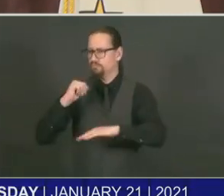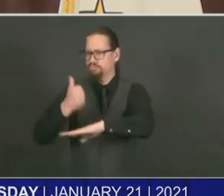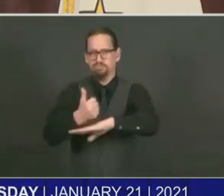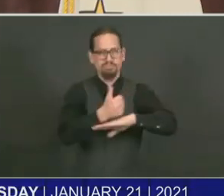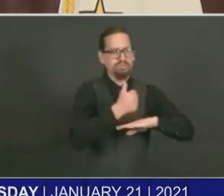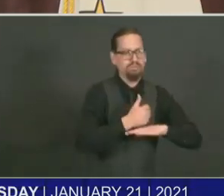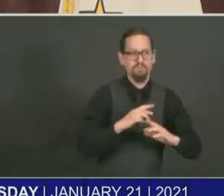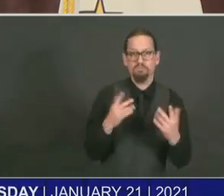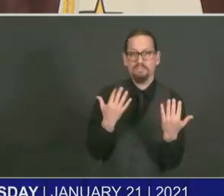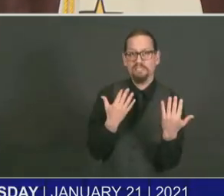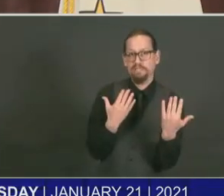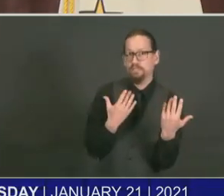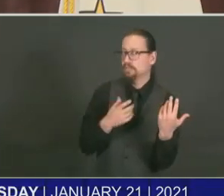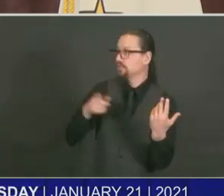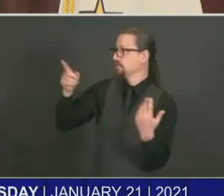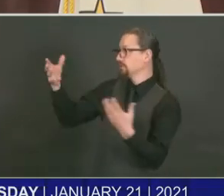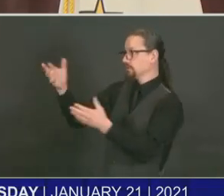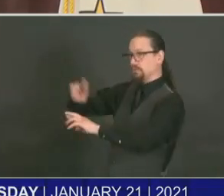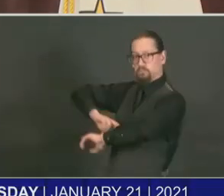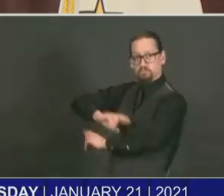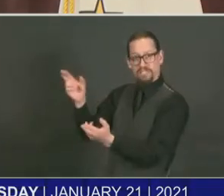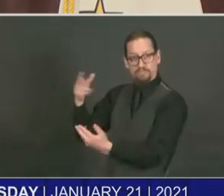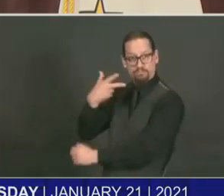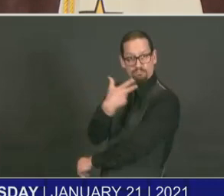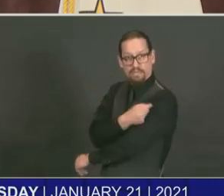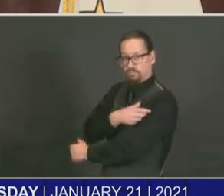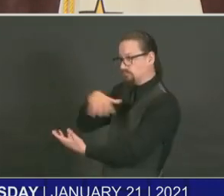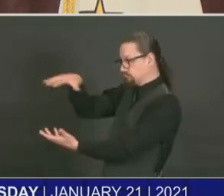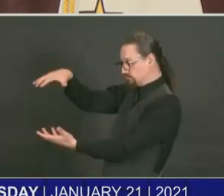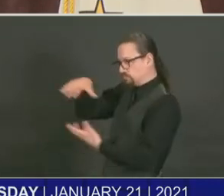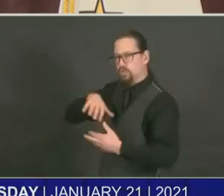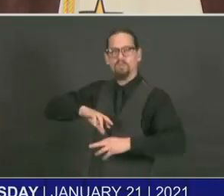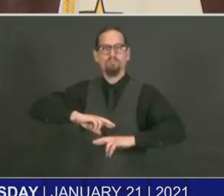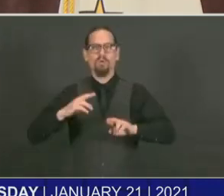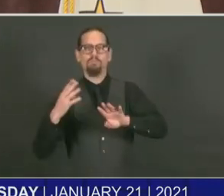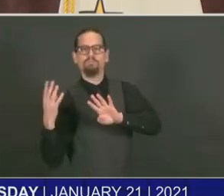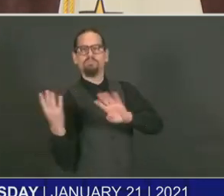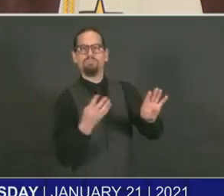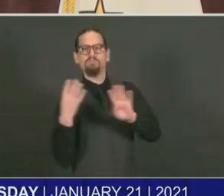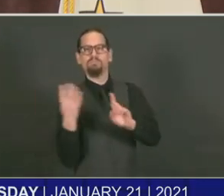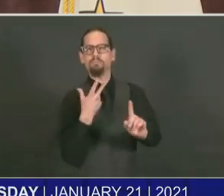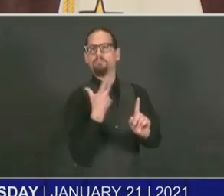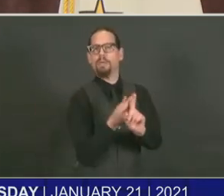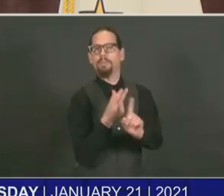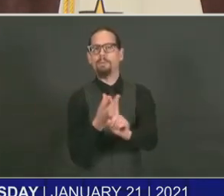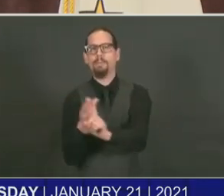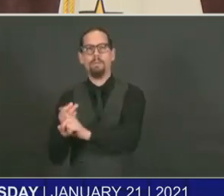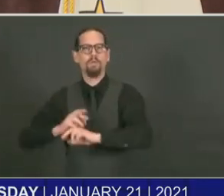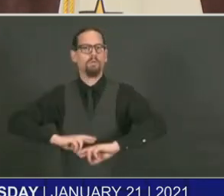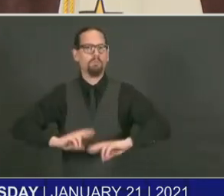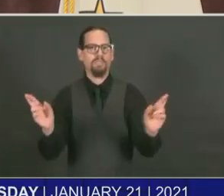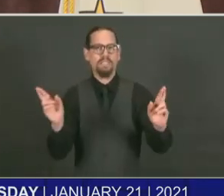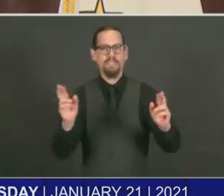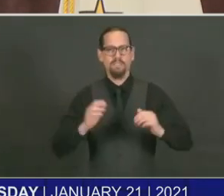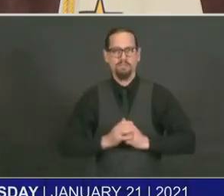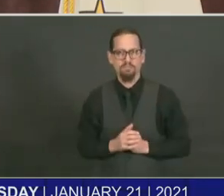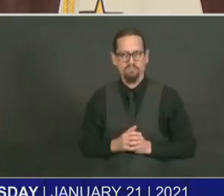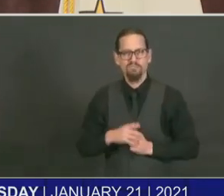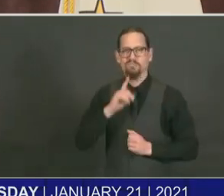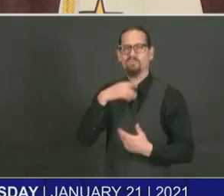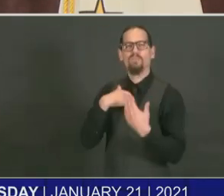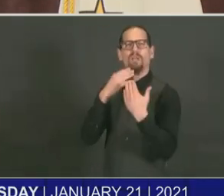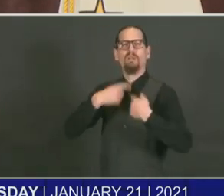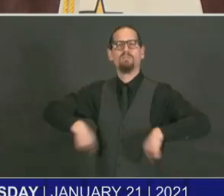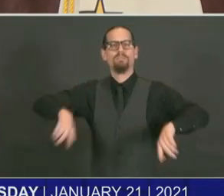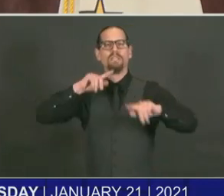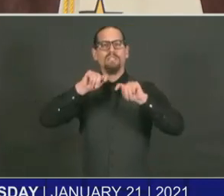able to accelerate what we need to in getting as much of our population vaccinated as possible. So thank you to all of the individuals